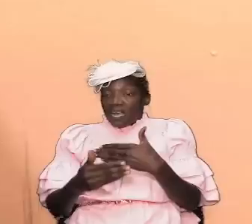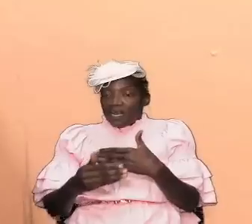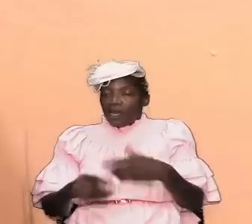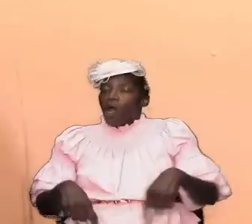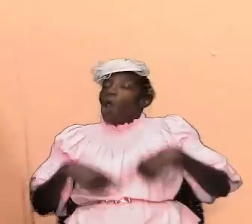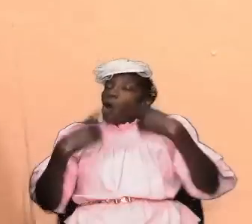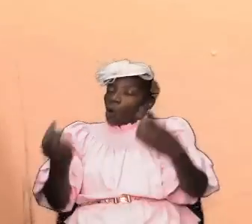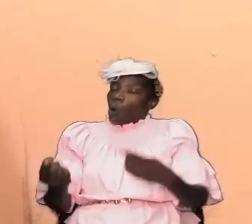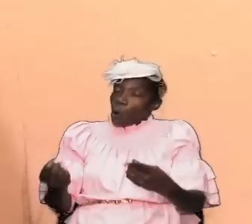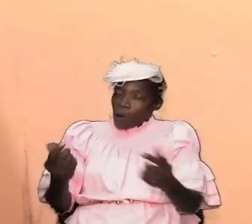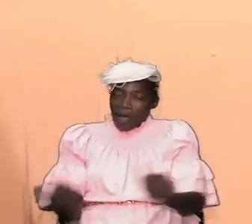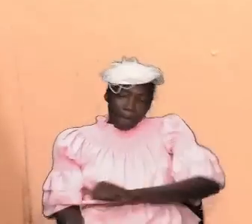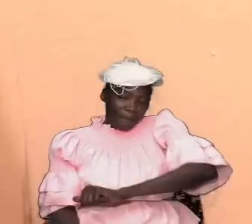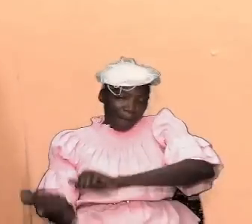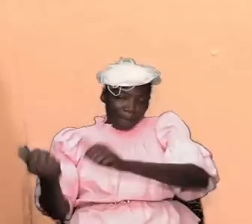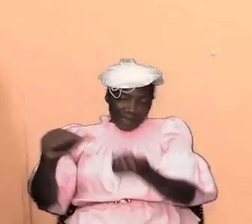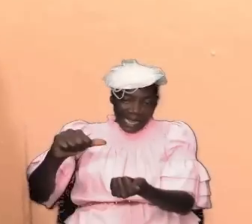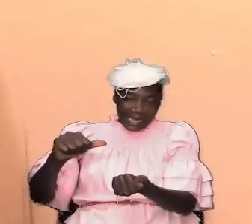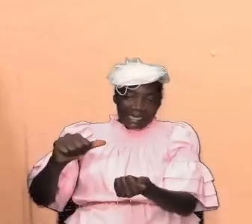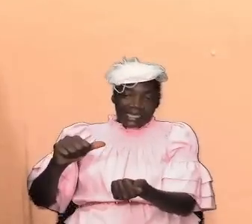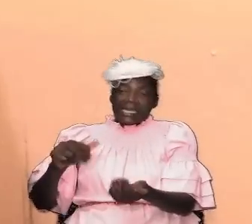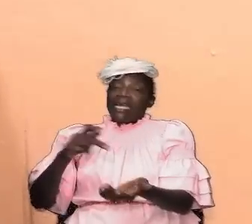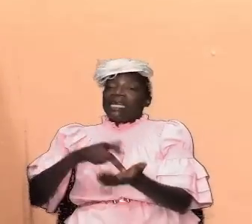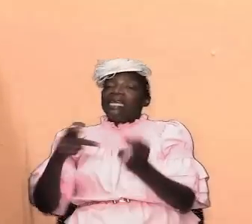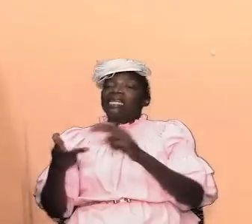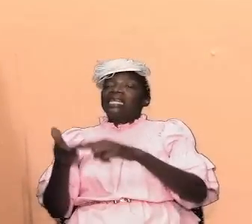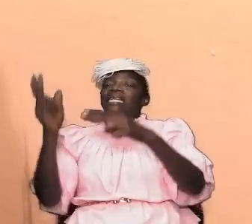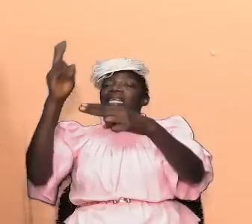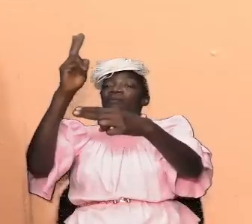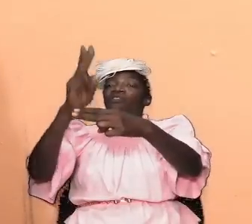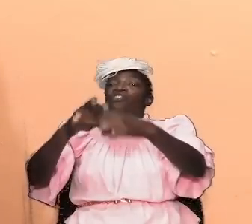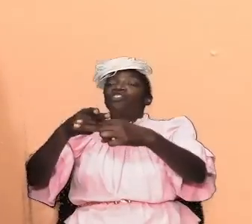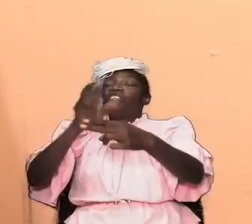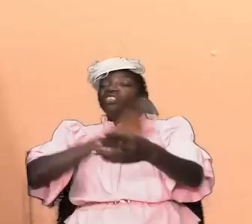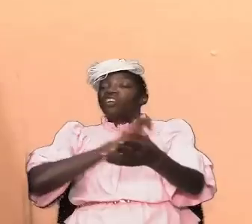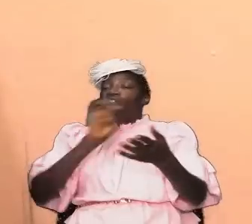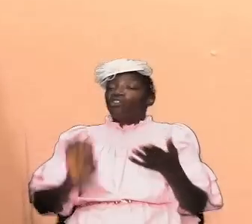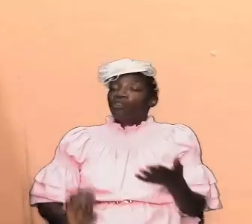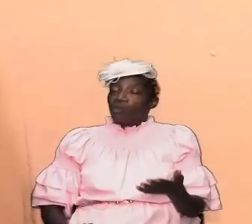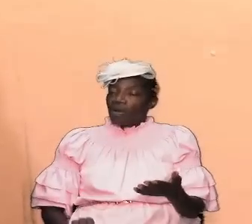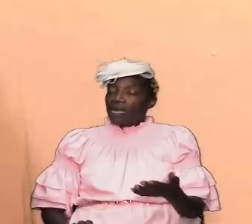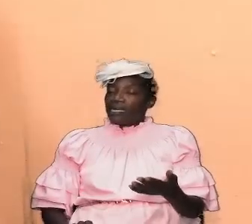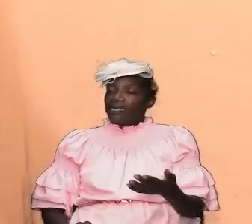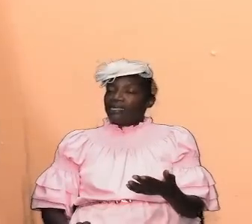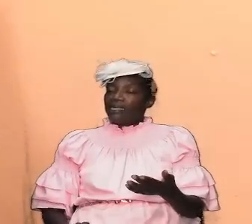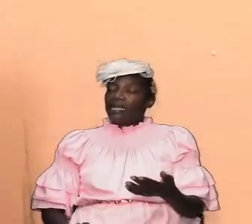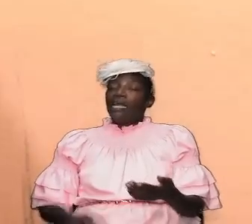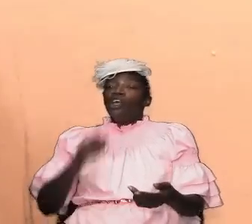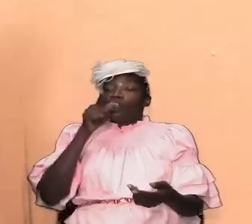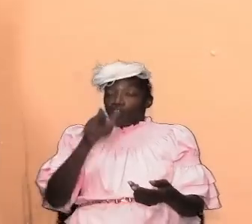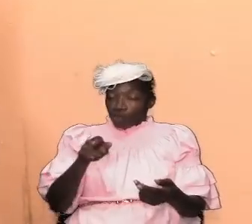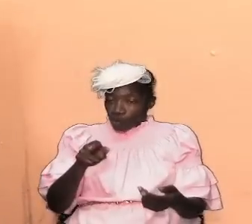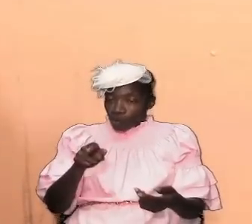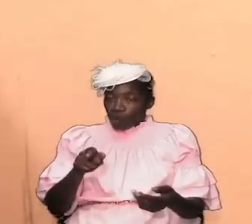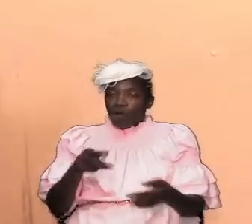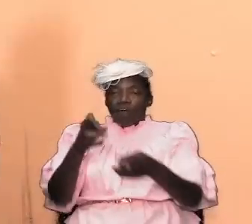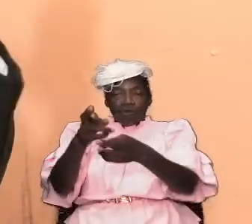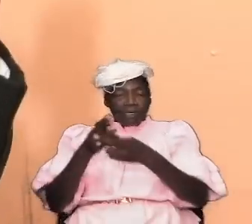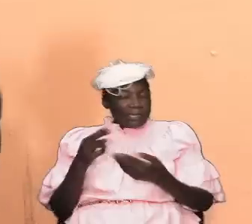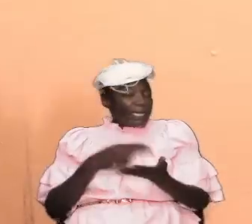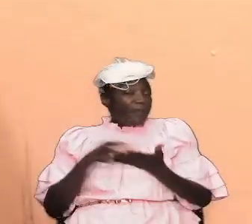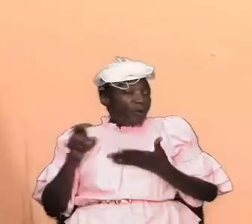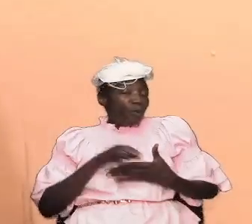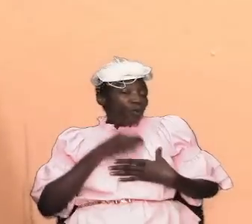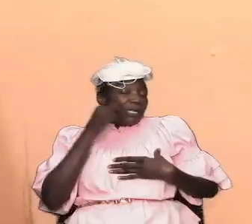to go down in water in the name of jesus christ and then he went on to say you will receive the infilling